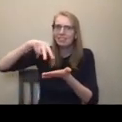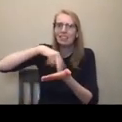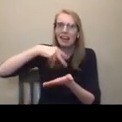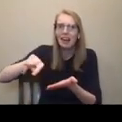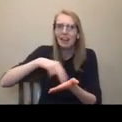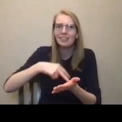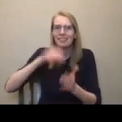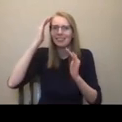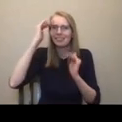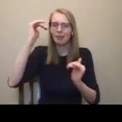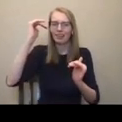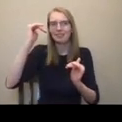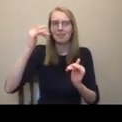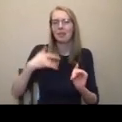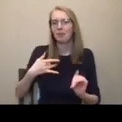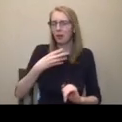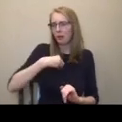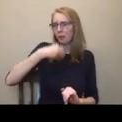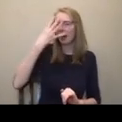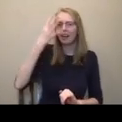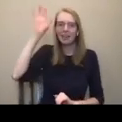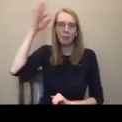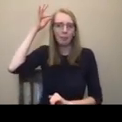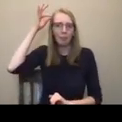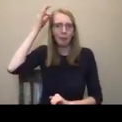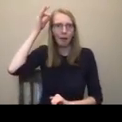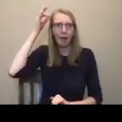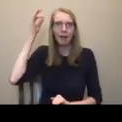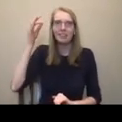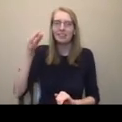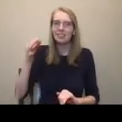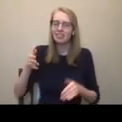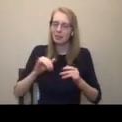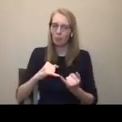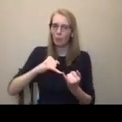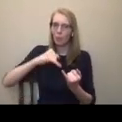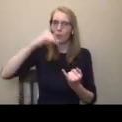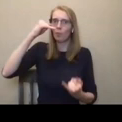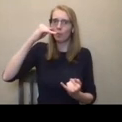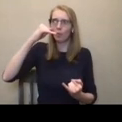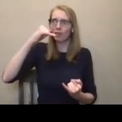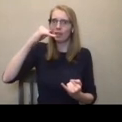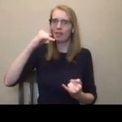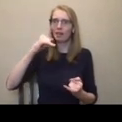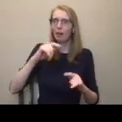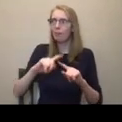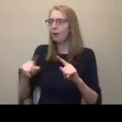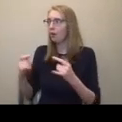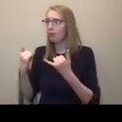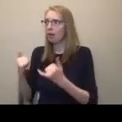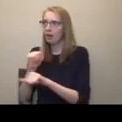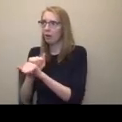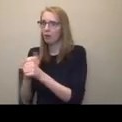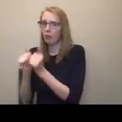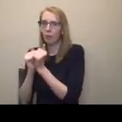But my ballet active person I work with, he's gay, indigenous, but he's female identified. He